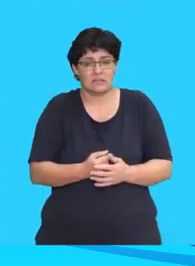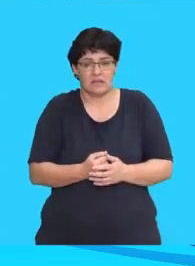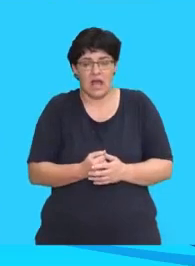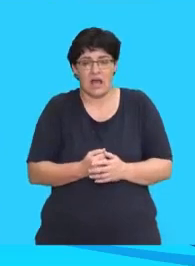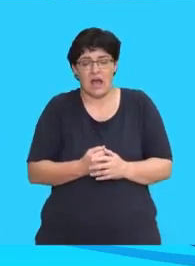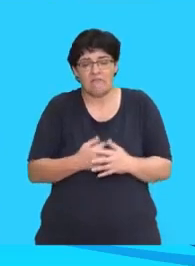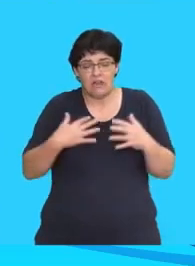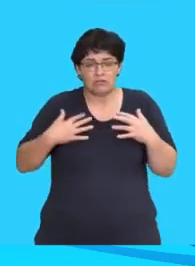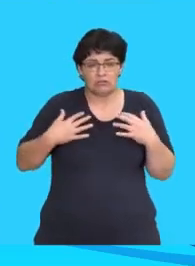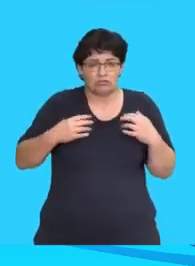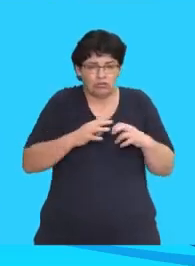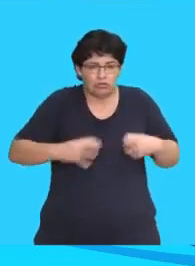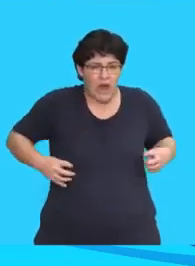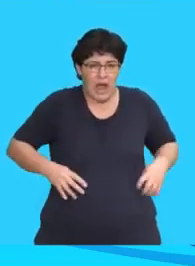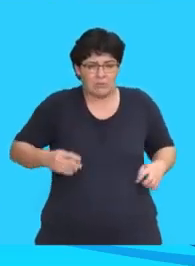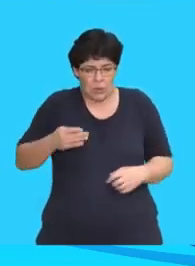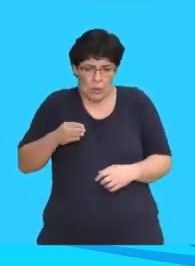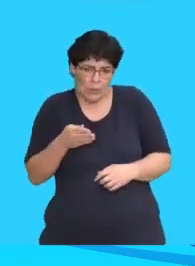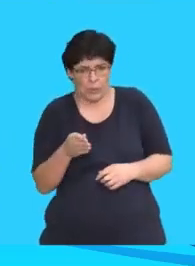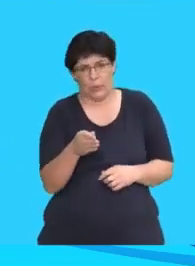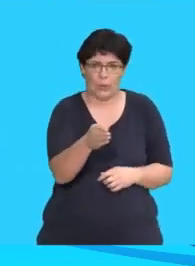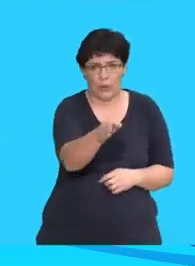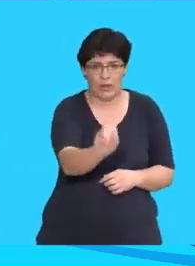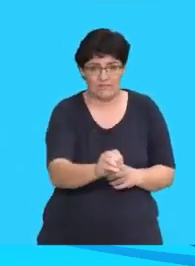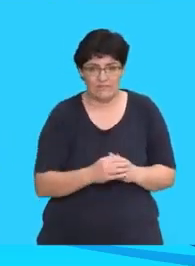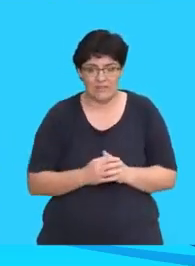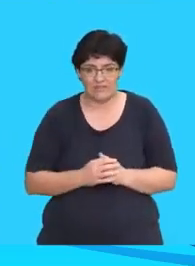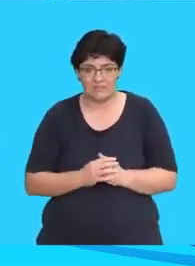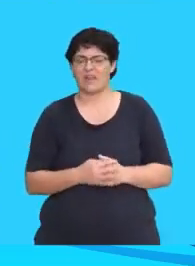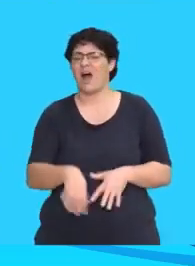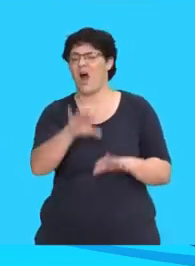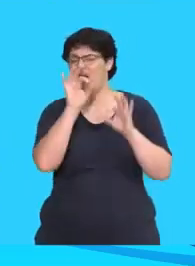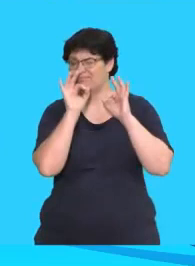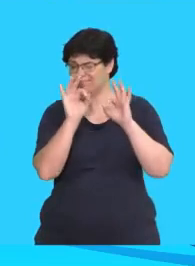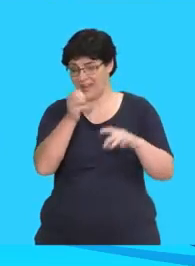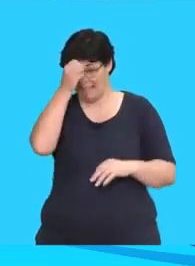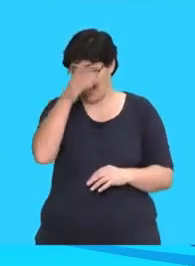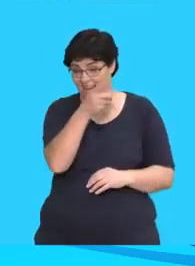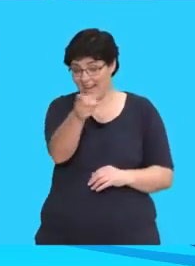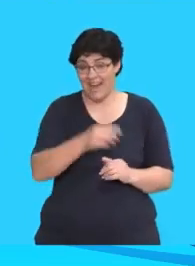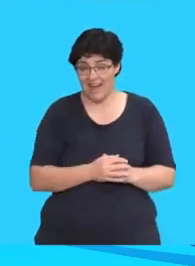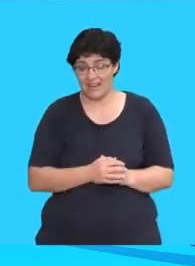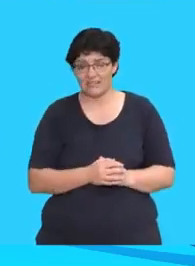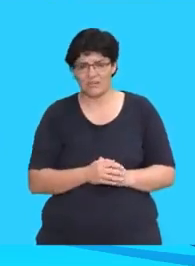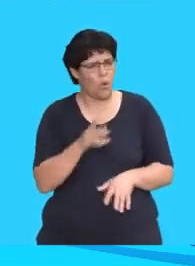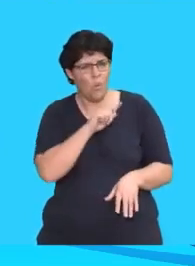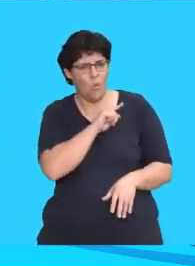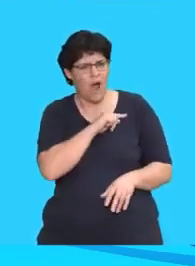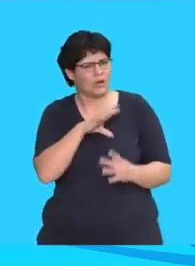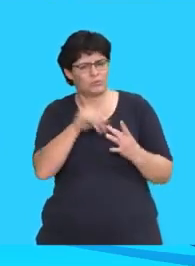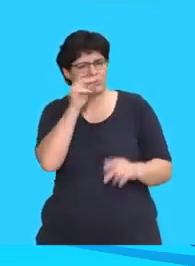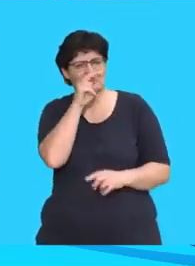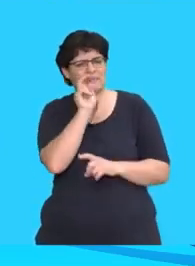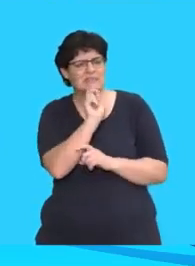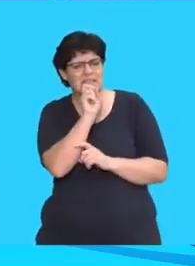cold-blooded, has stripes and slithers. That's very clever! Why did you choose a